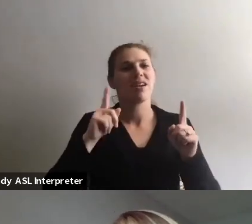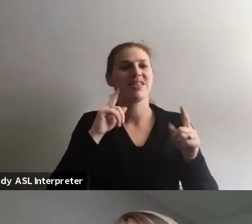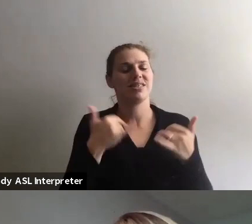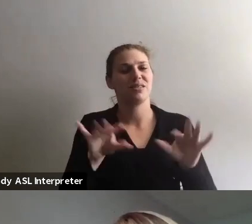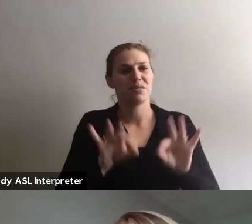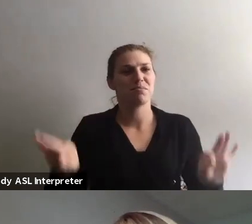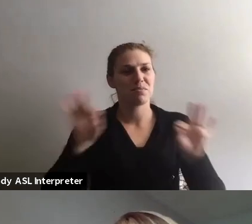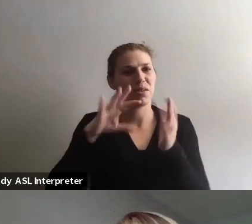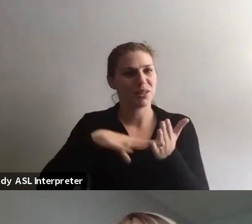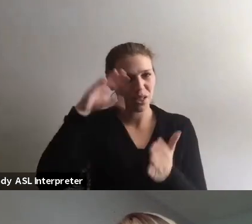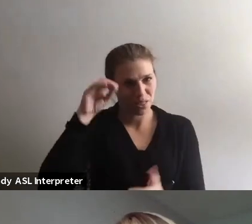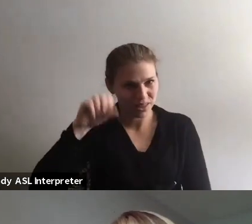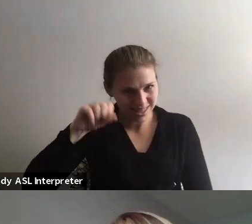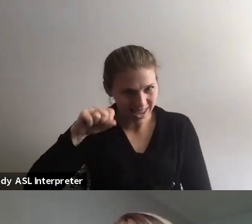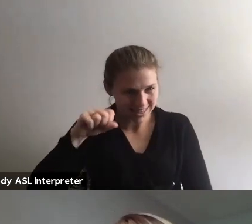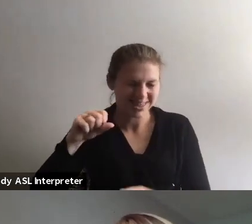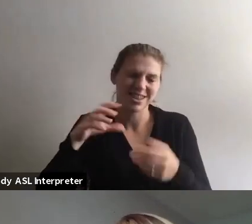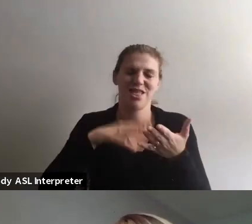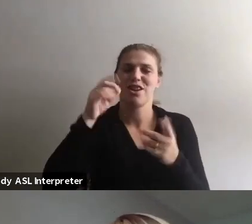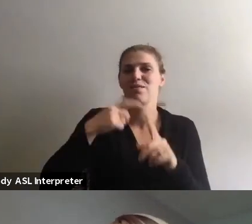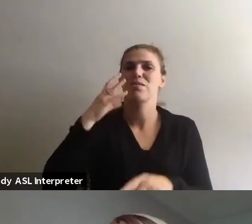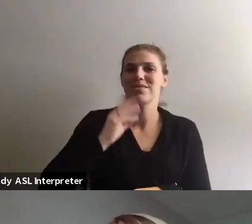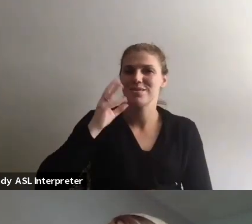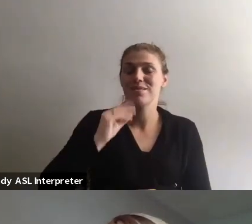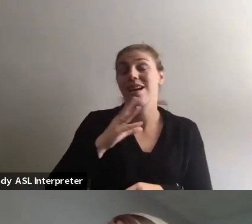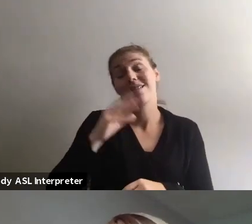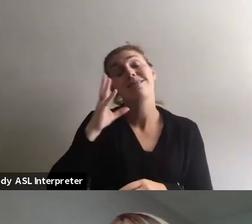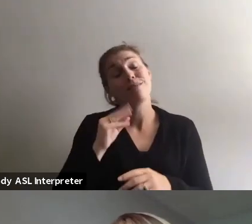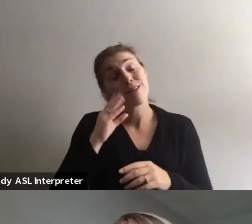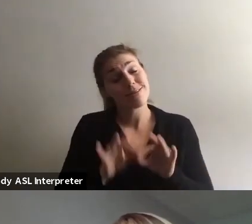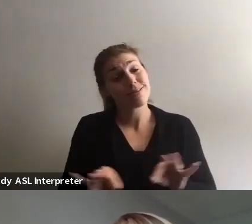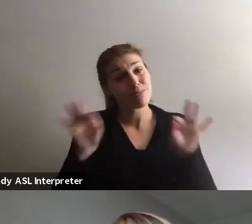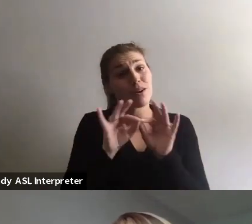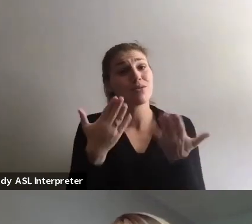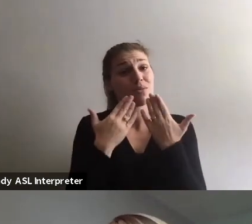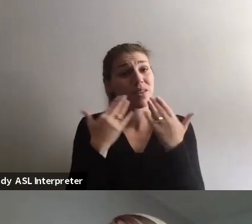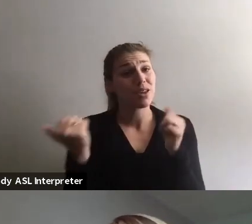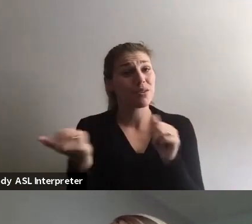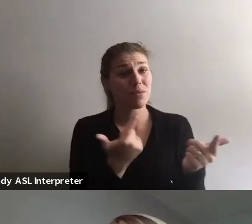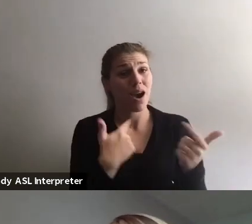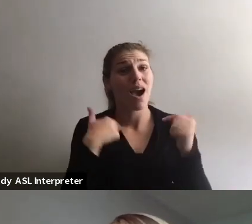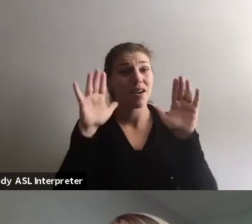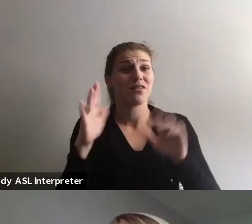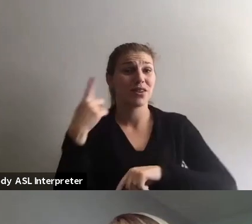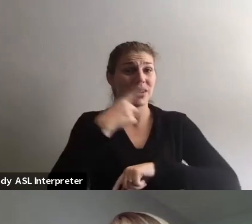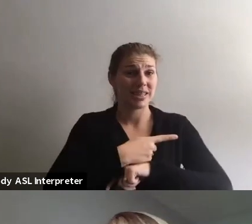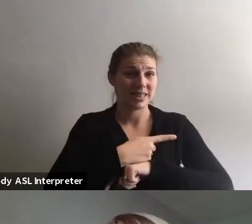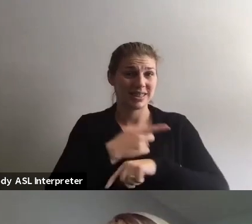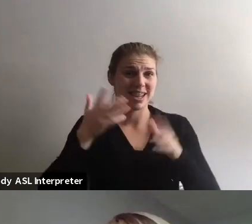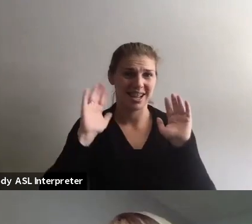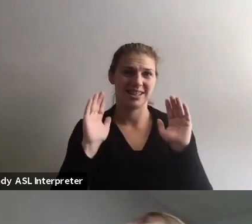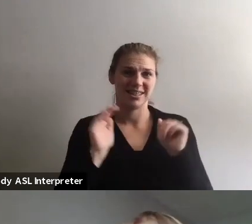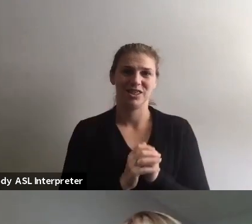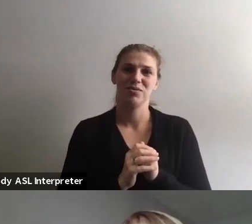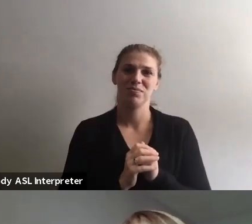important to learn. It's learning from experience and experience matters. So thank you all and have a great rest of your